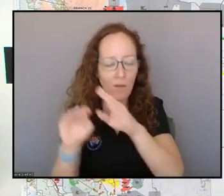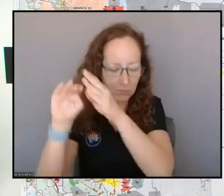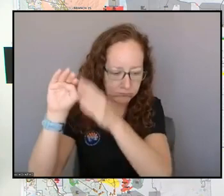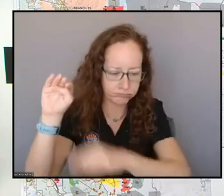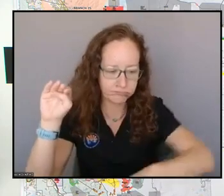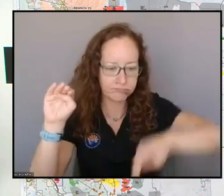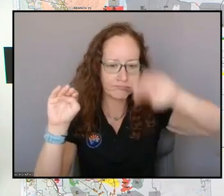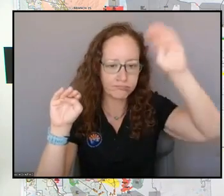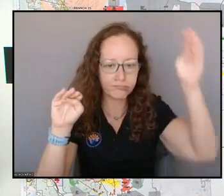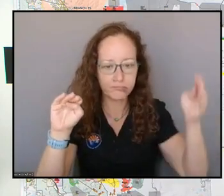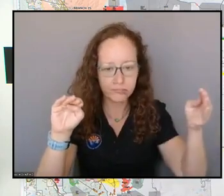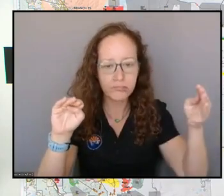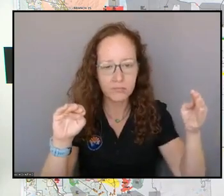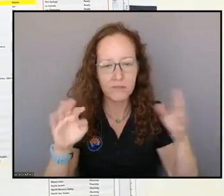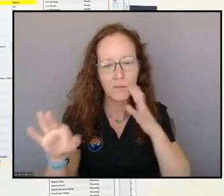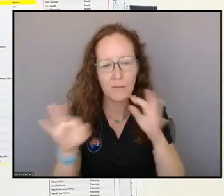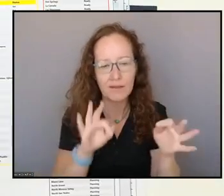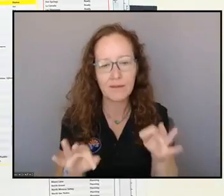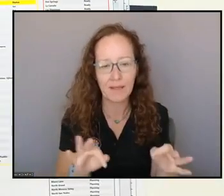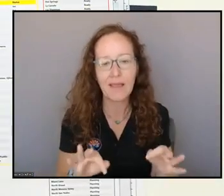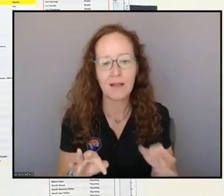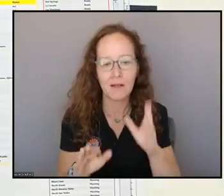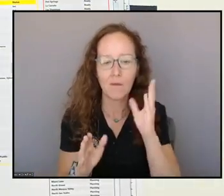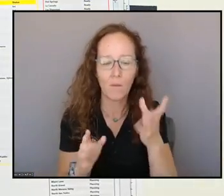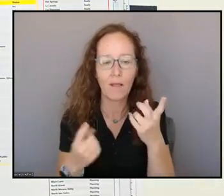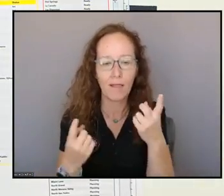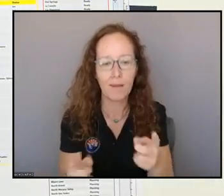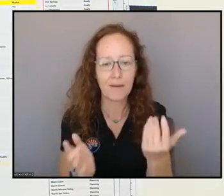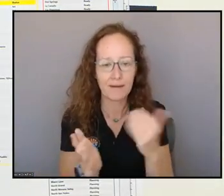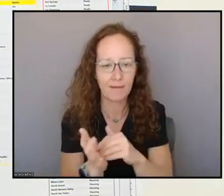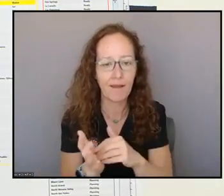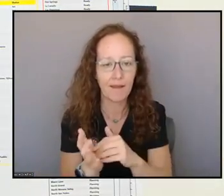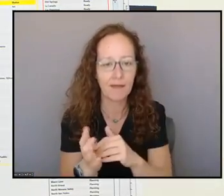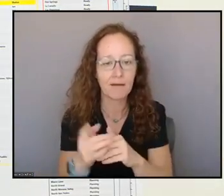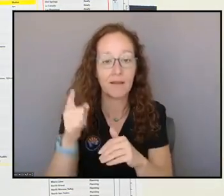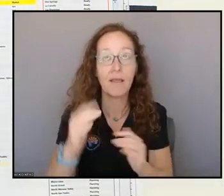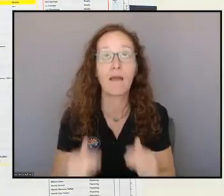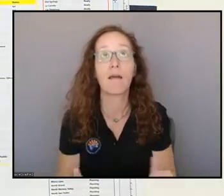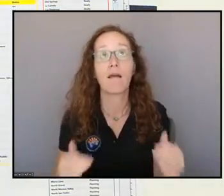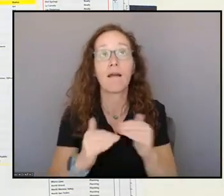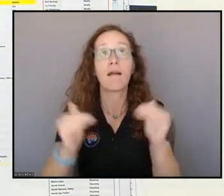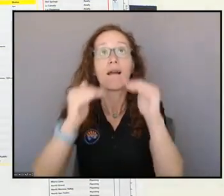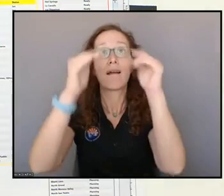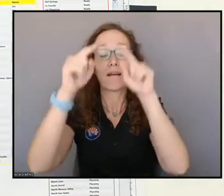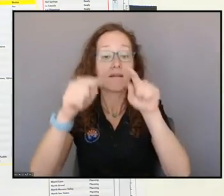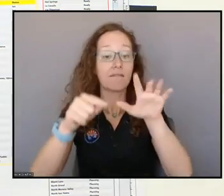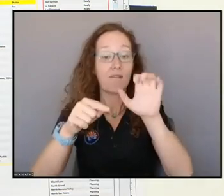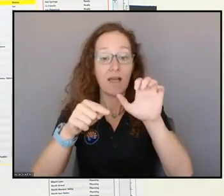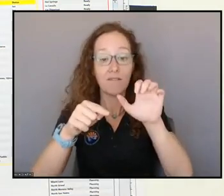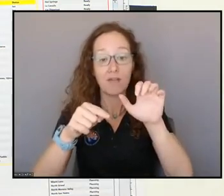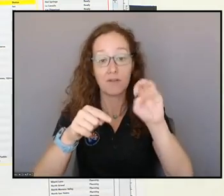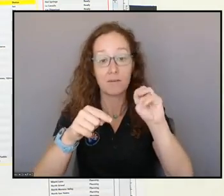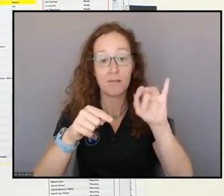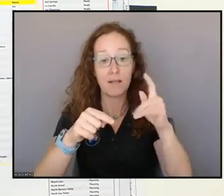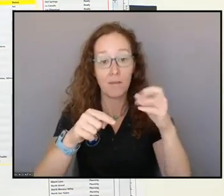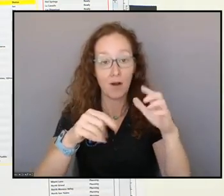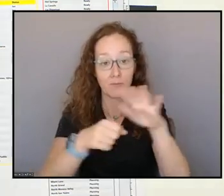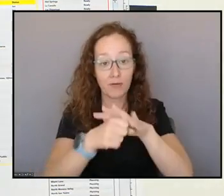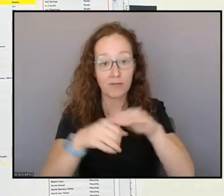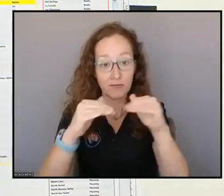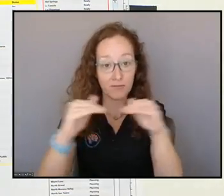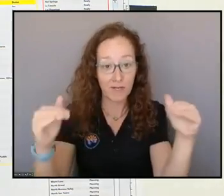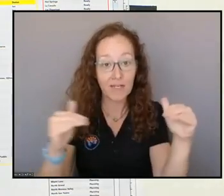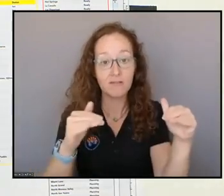We have that coming in. So, here's that upper-level disturbance here in that 500 millibar range. Here is also those